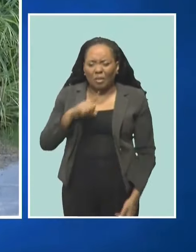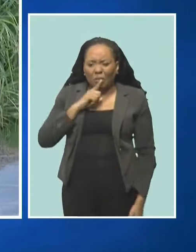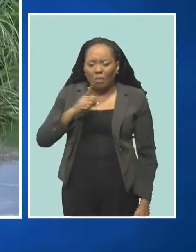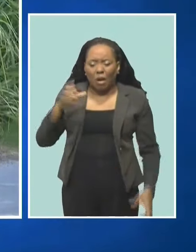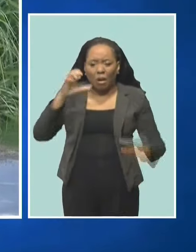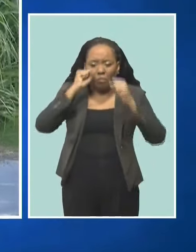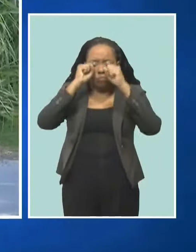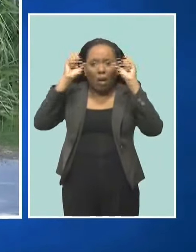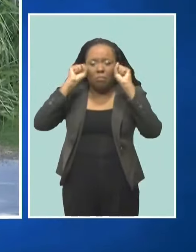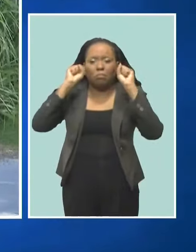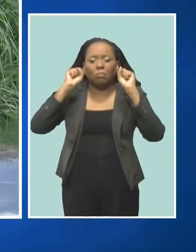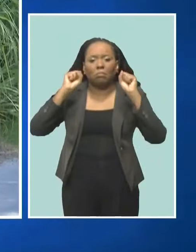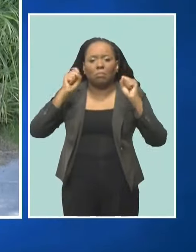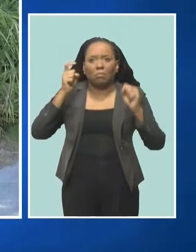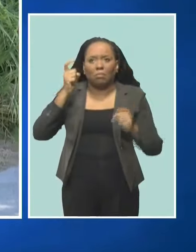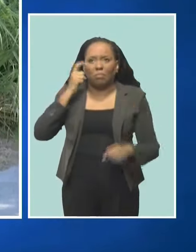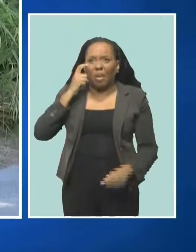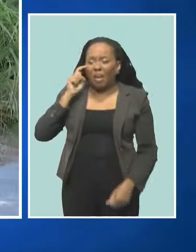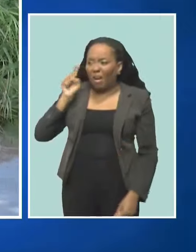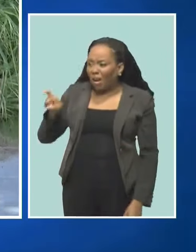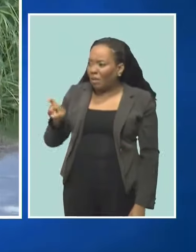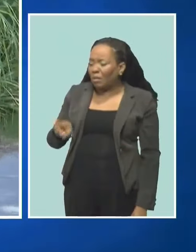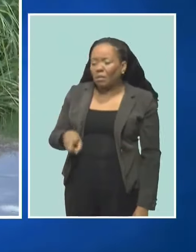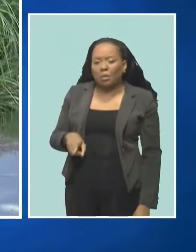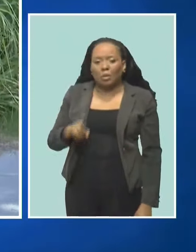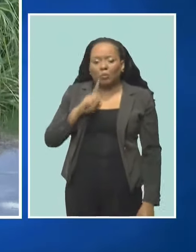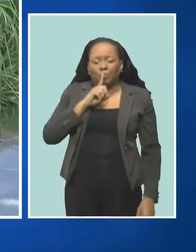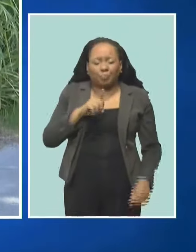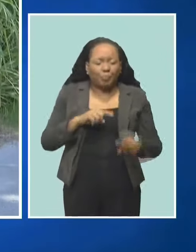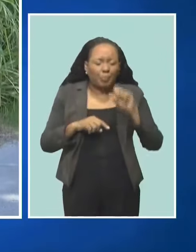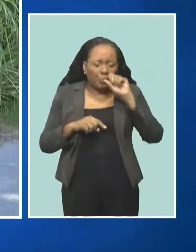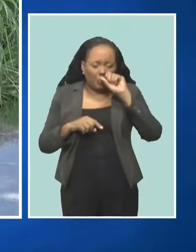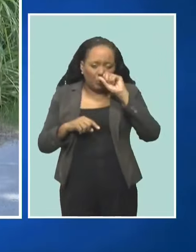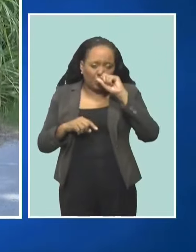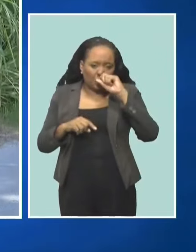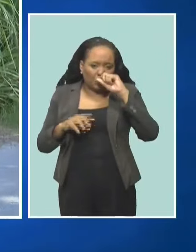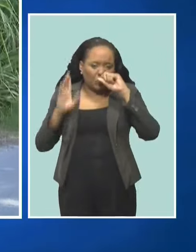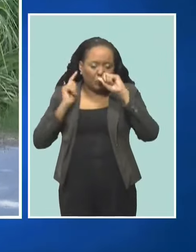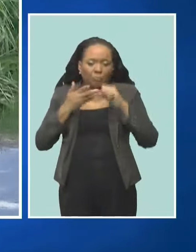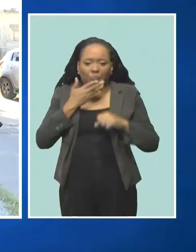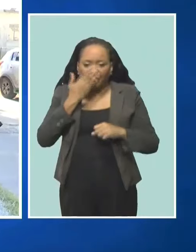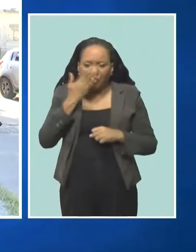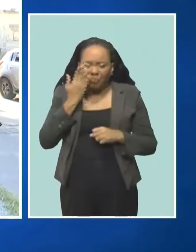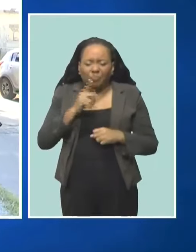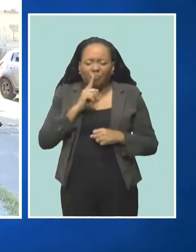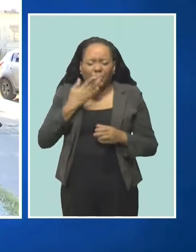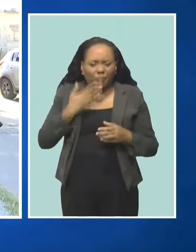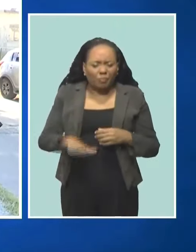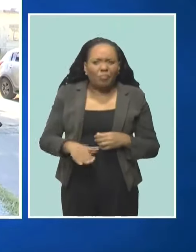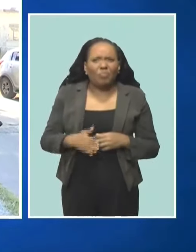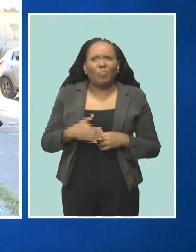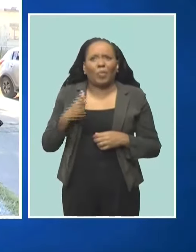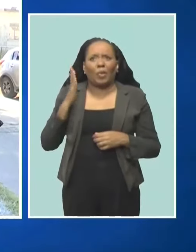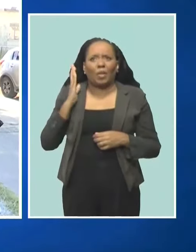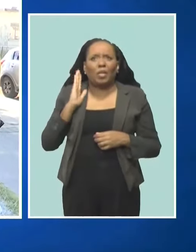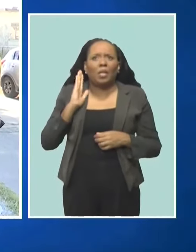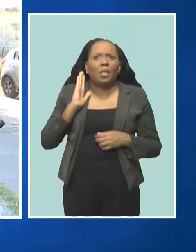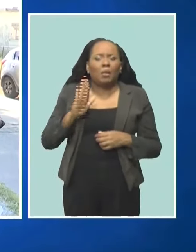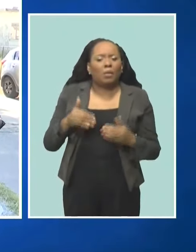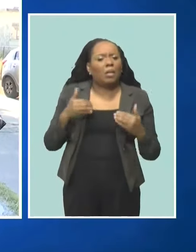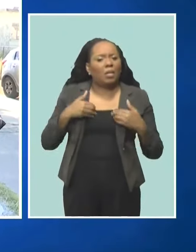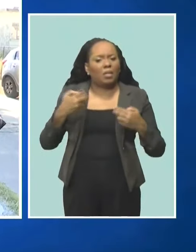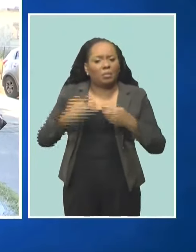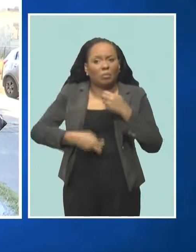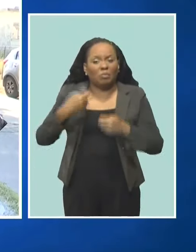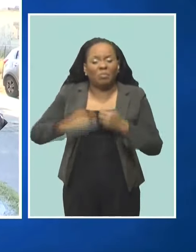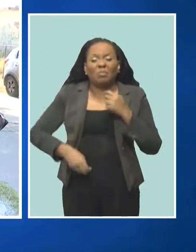the discovery actually. But it is disturbing, obviously it will smell and there will be fallout from it. So